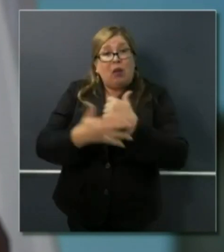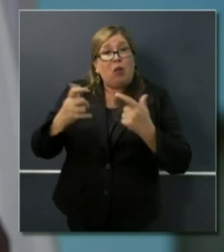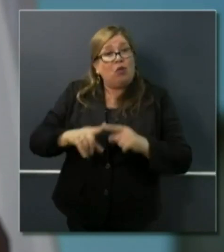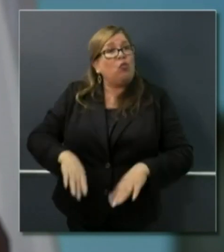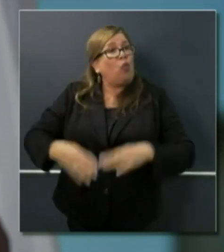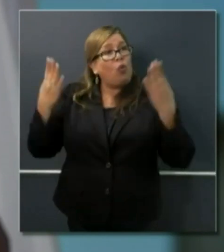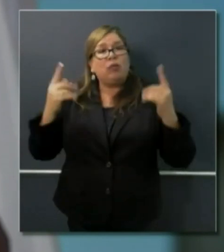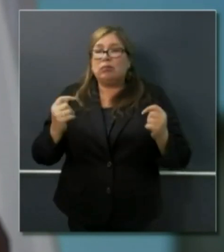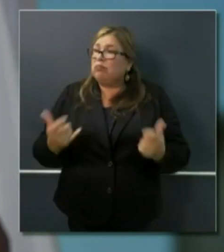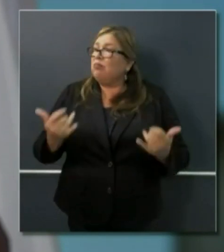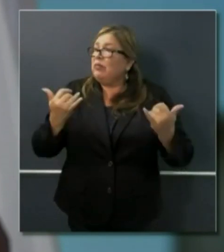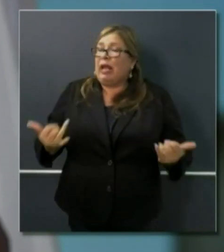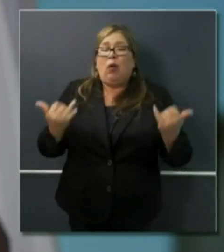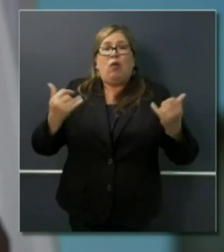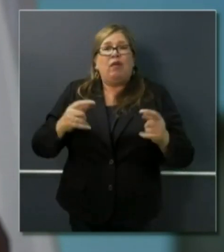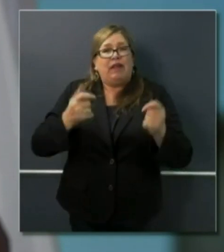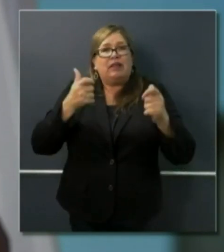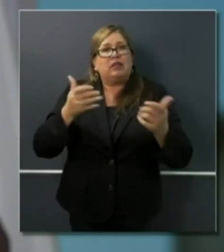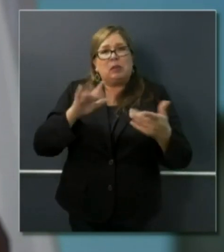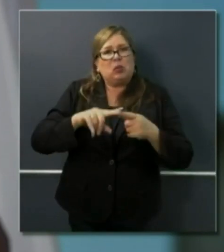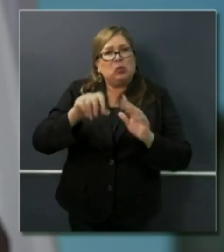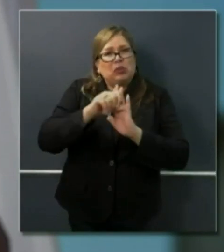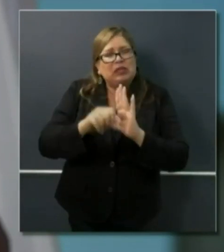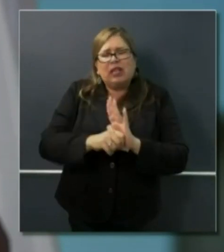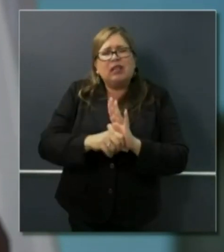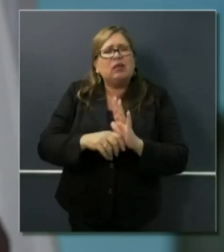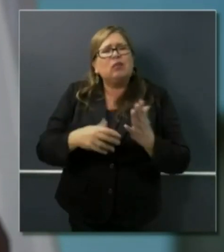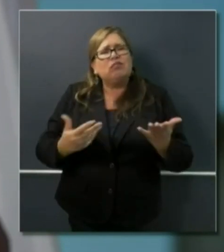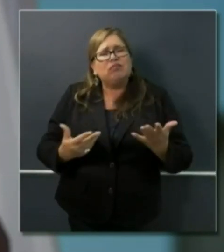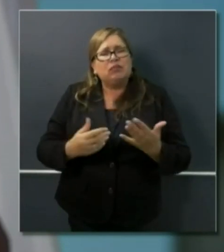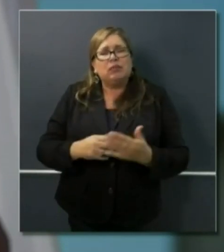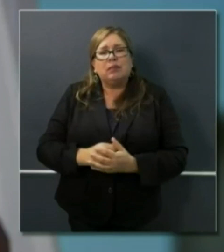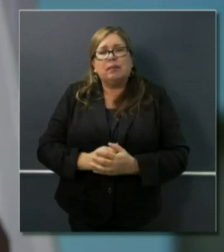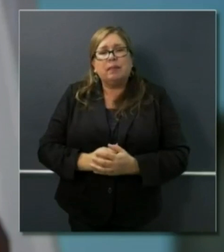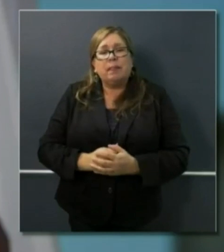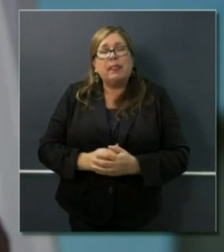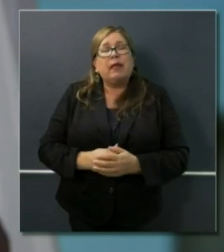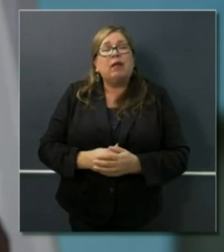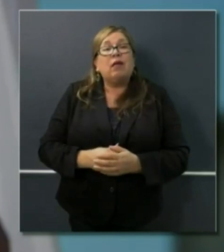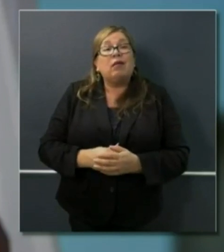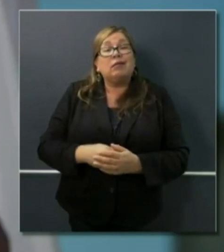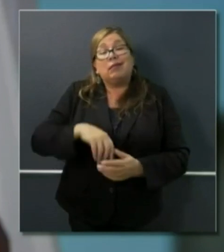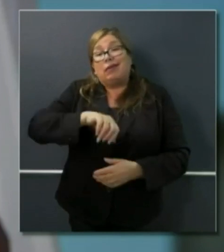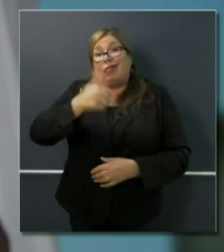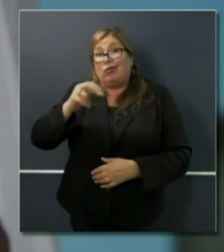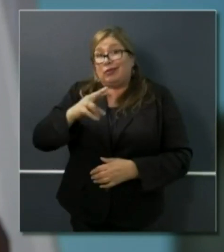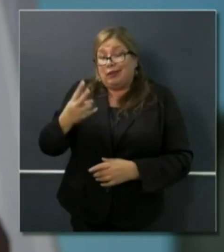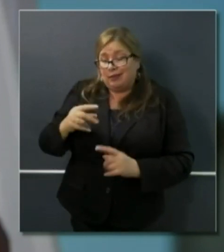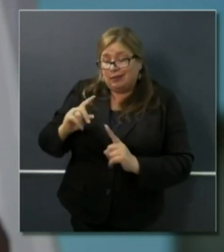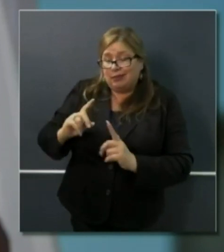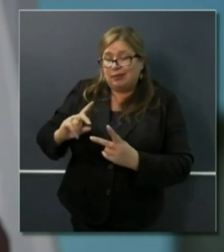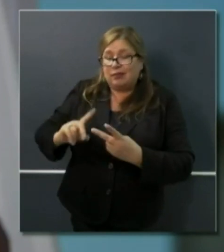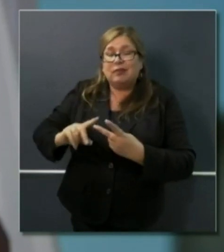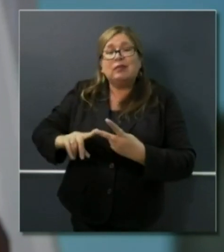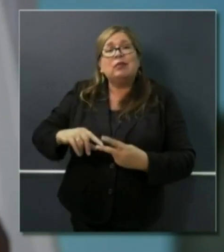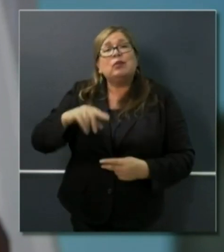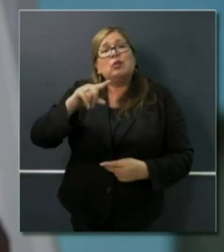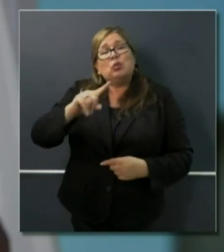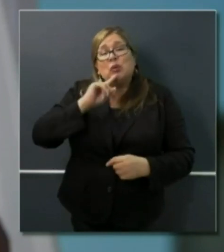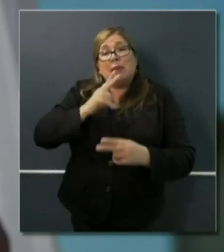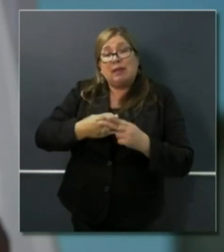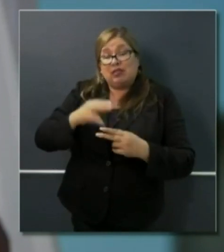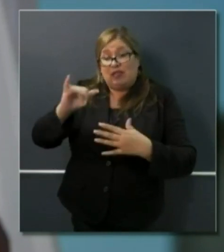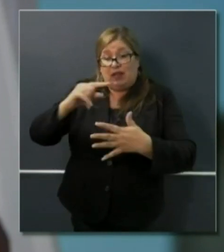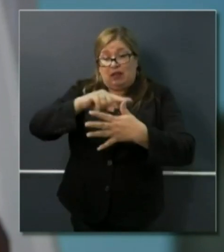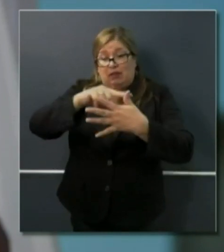And then secondly, you mentioned that you're going to make six task forces or teams to look at these six criteria that you outlined.